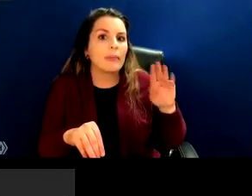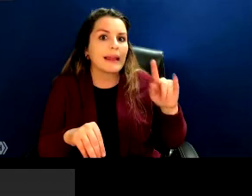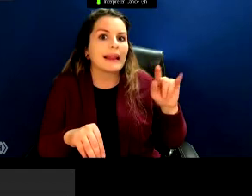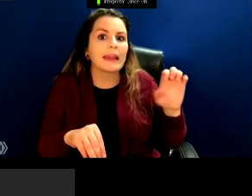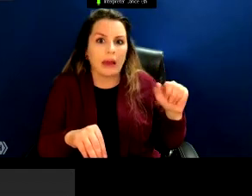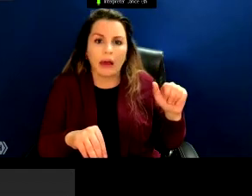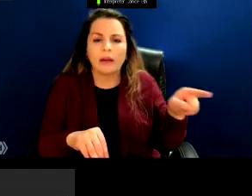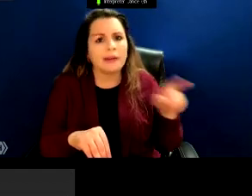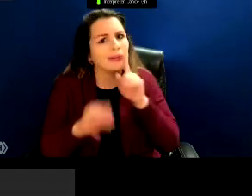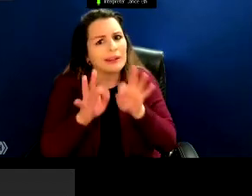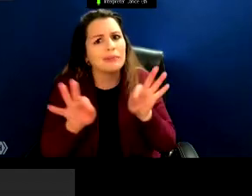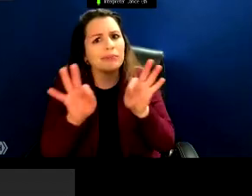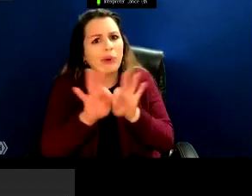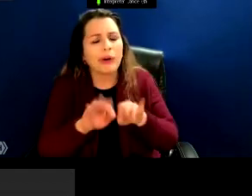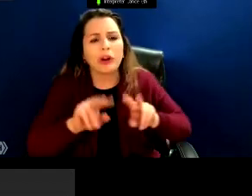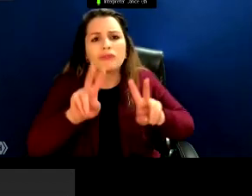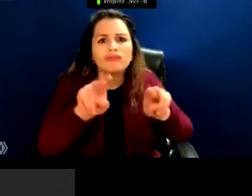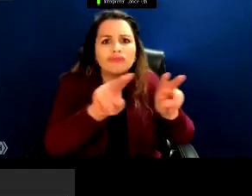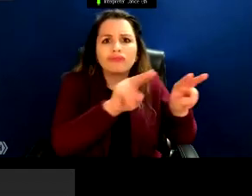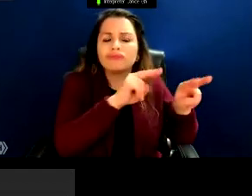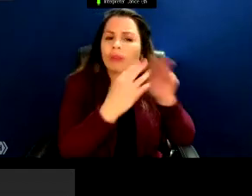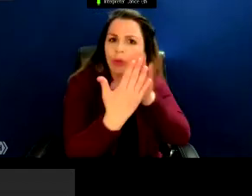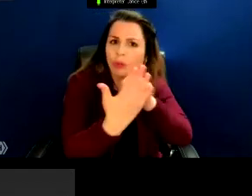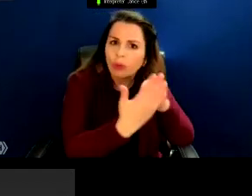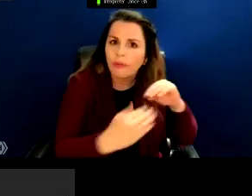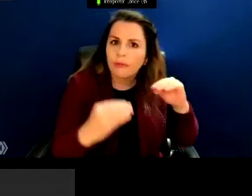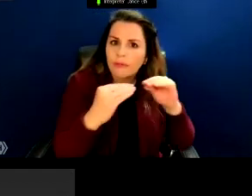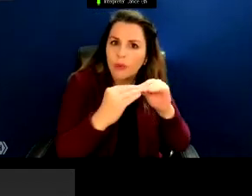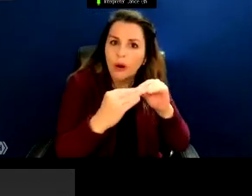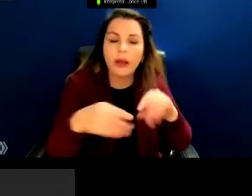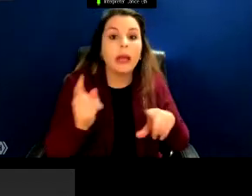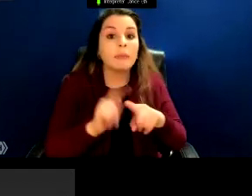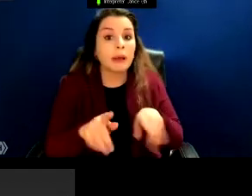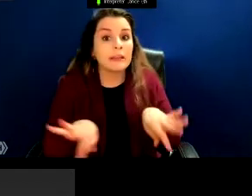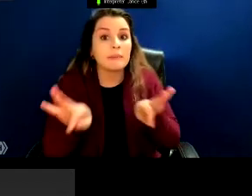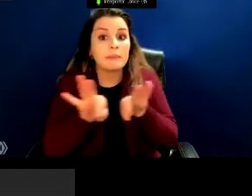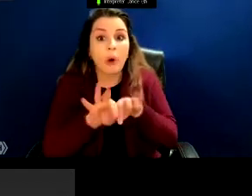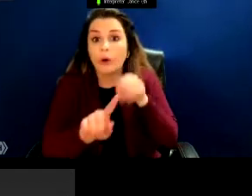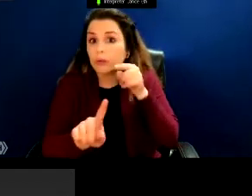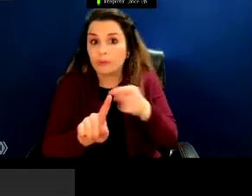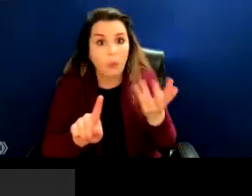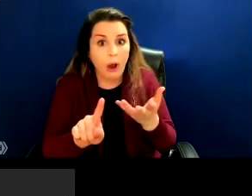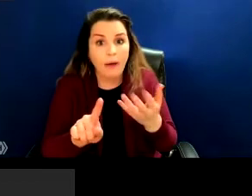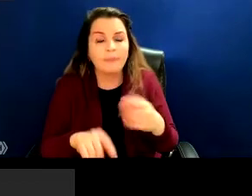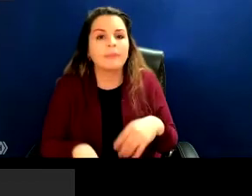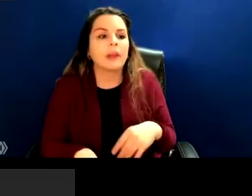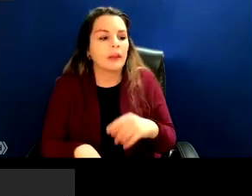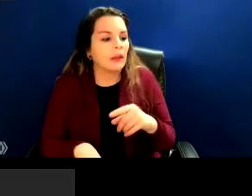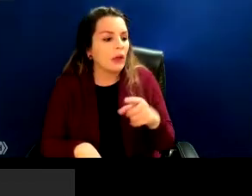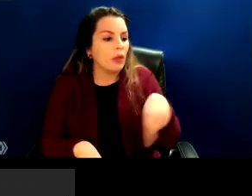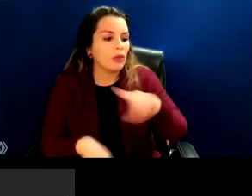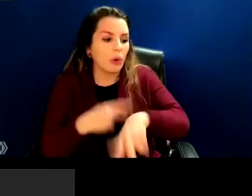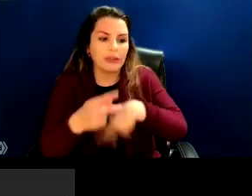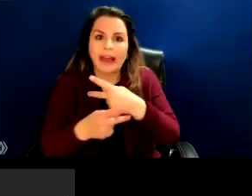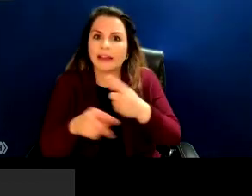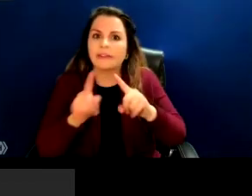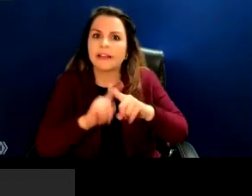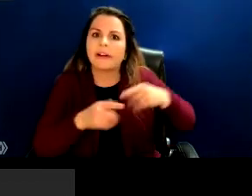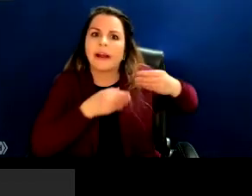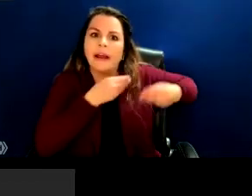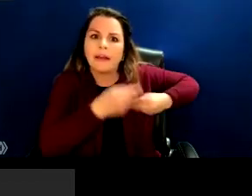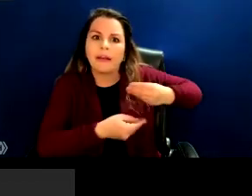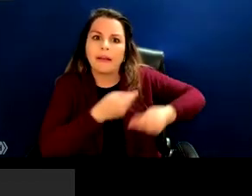stereotyping. But what's so important about this is that these kinds of legacy